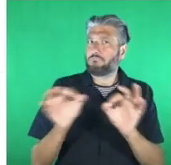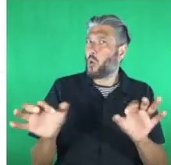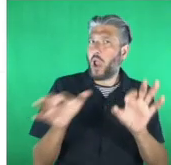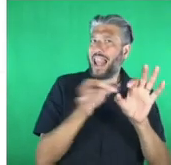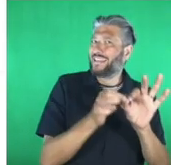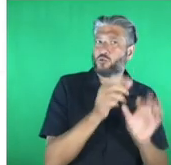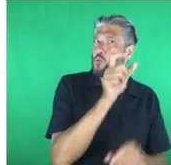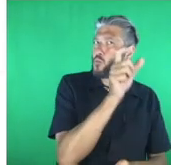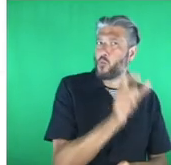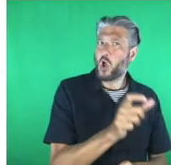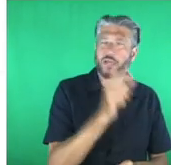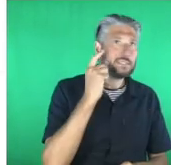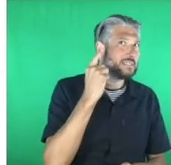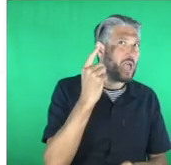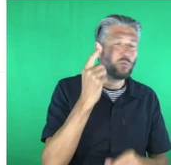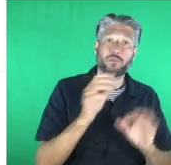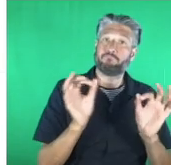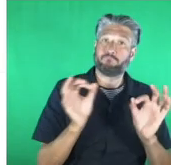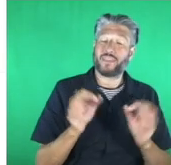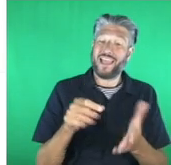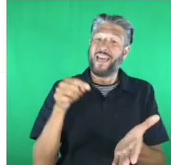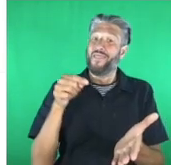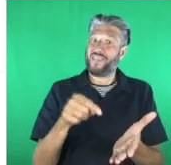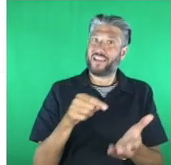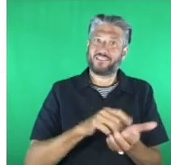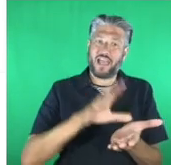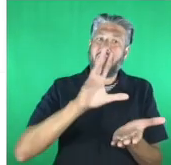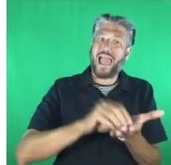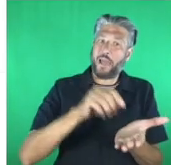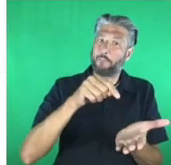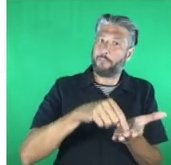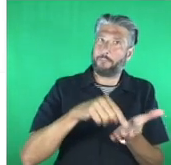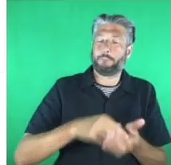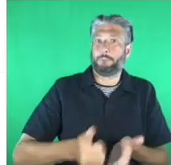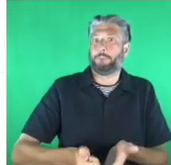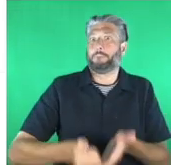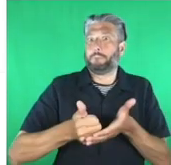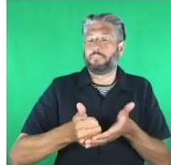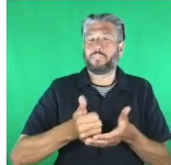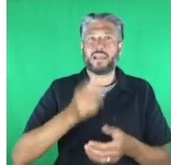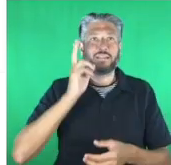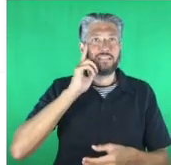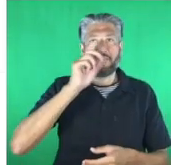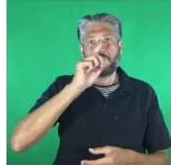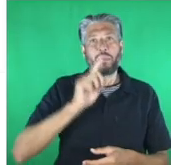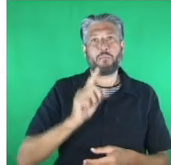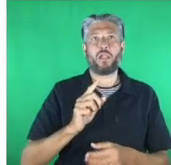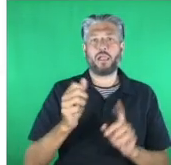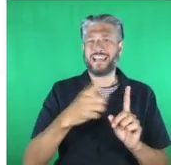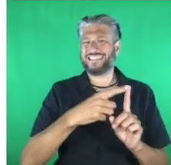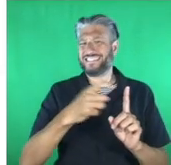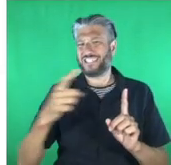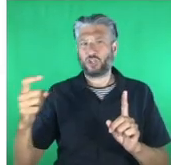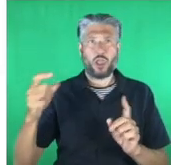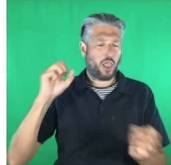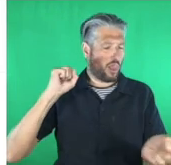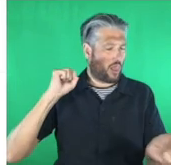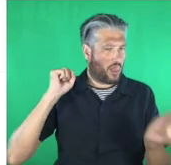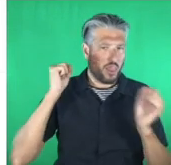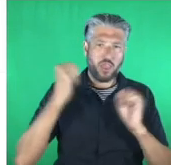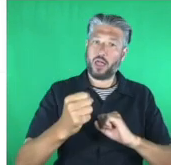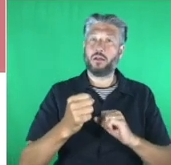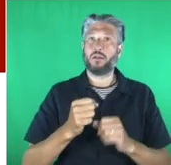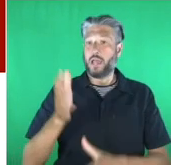word app is transforming the digital learning experience for deaf people by providing a platform to translate sign language into written